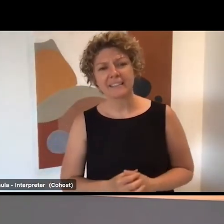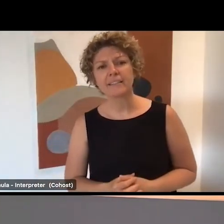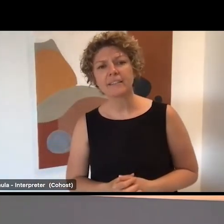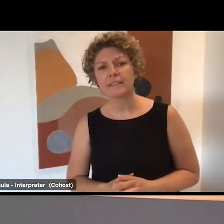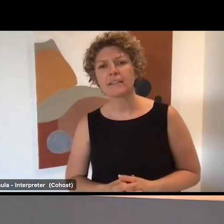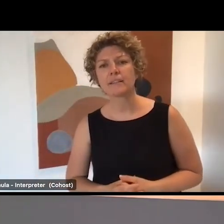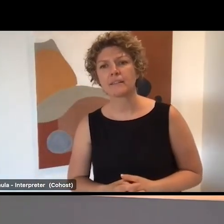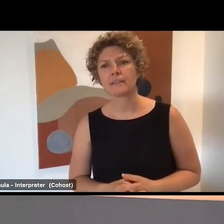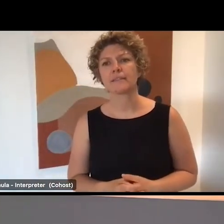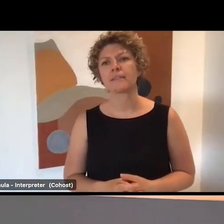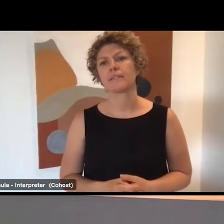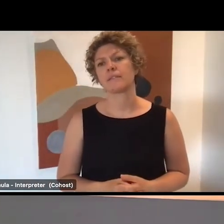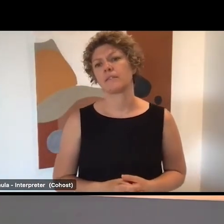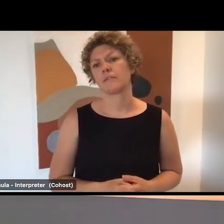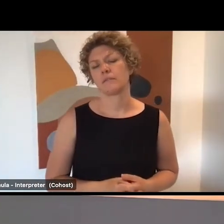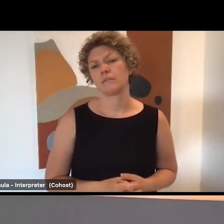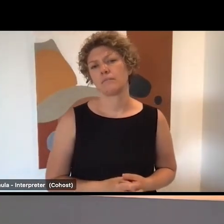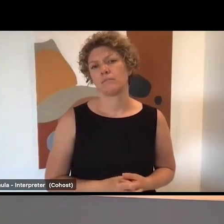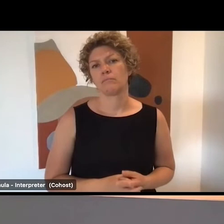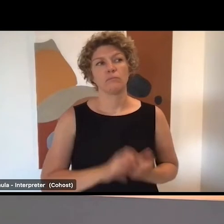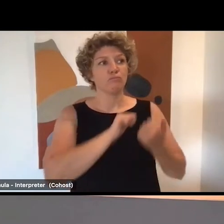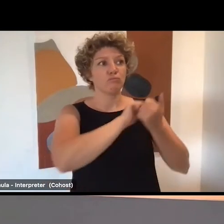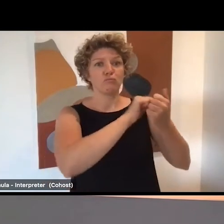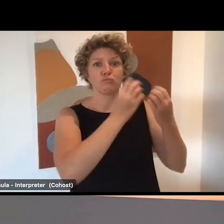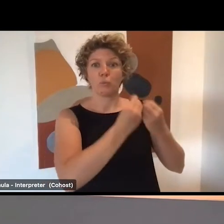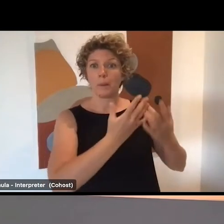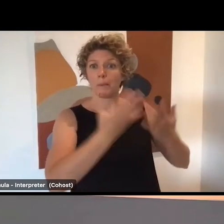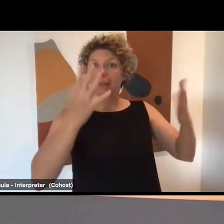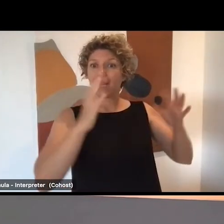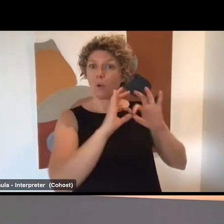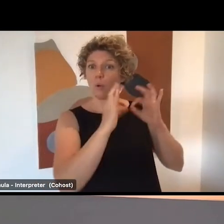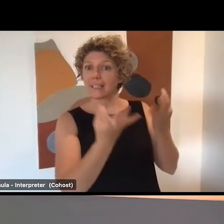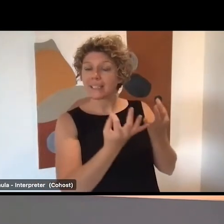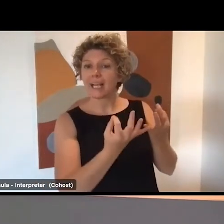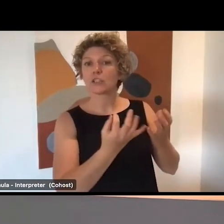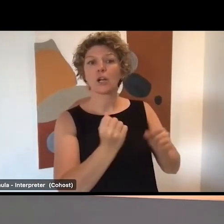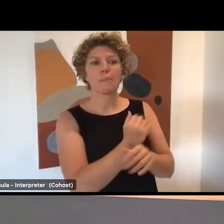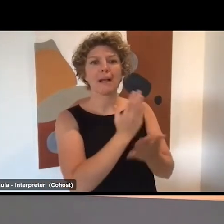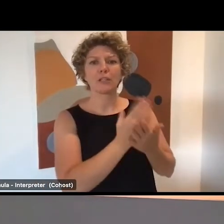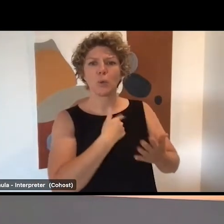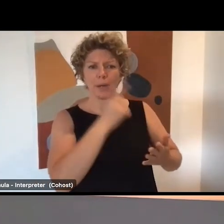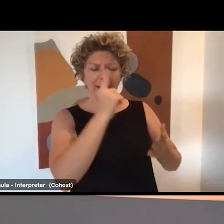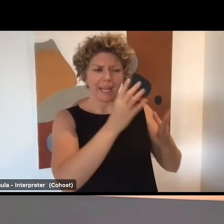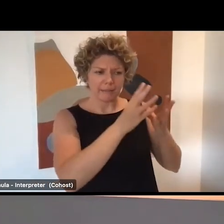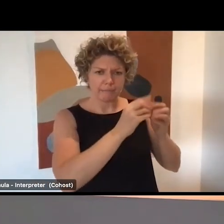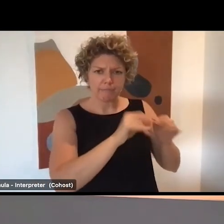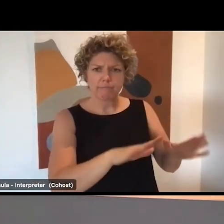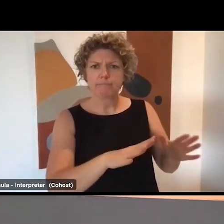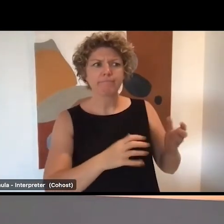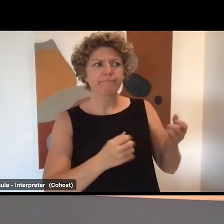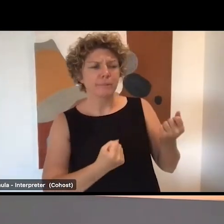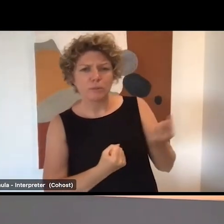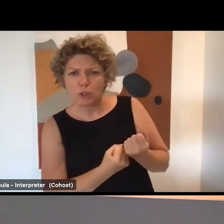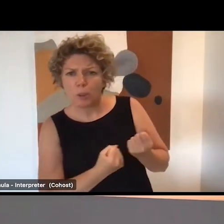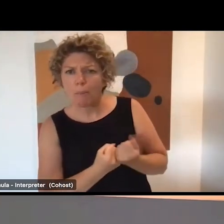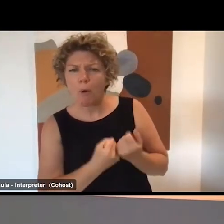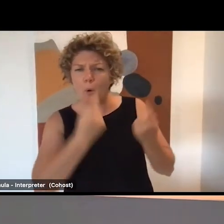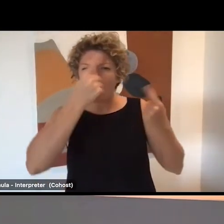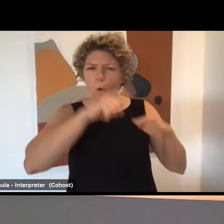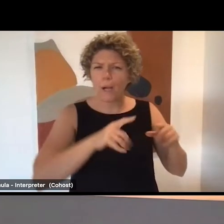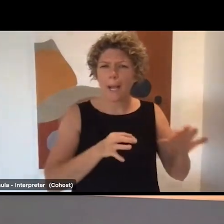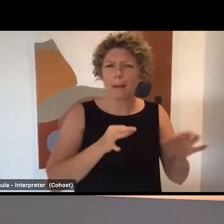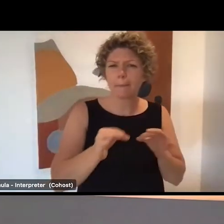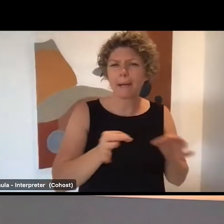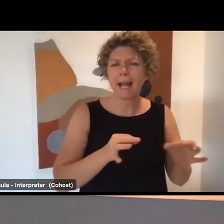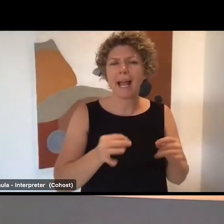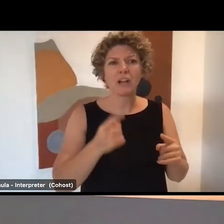ELOs can work with industry and large employers to source, co-design and develop solutions, while not limited to draw